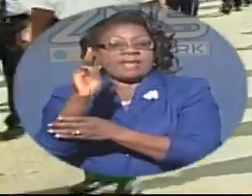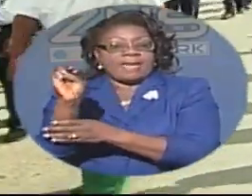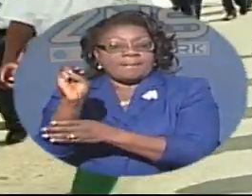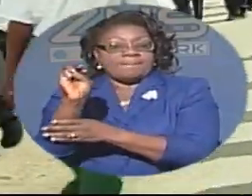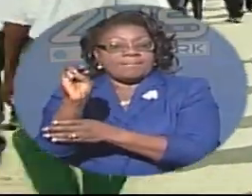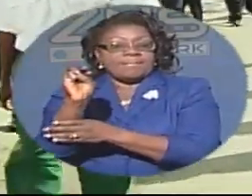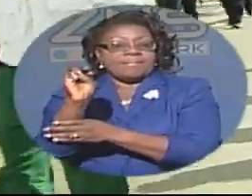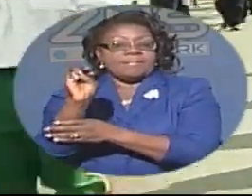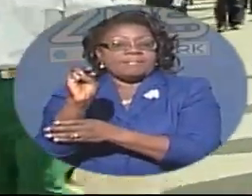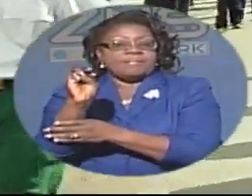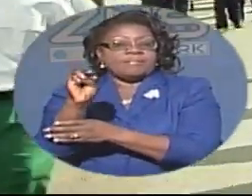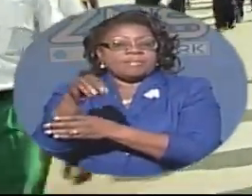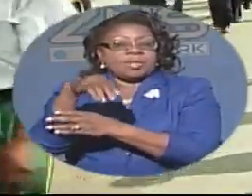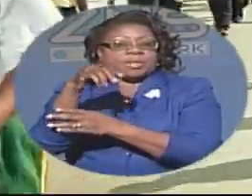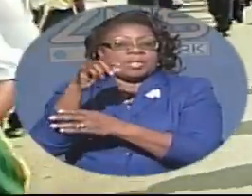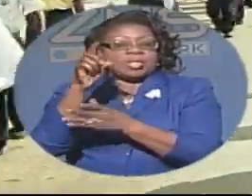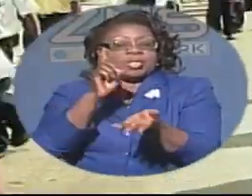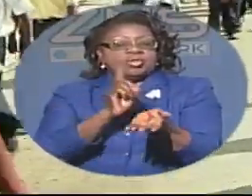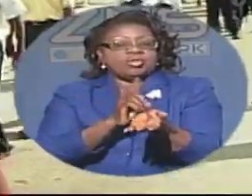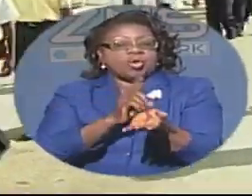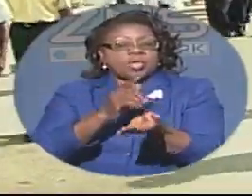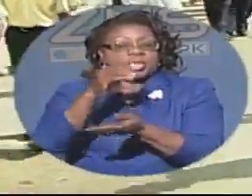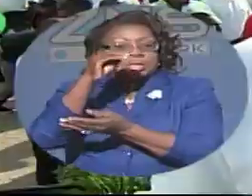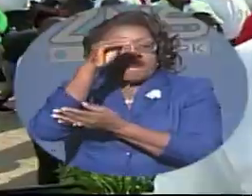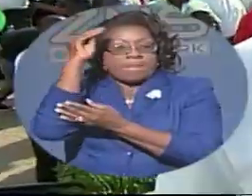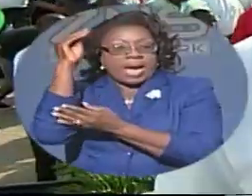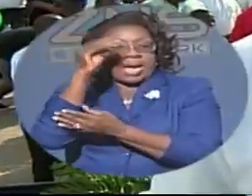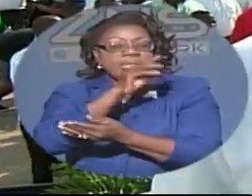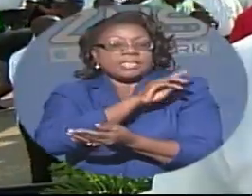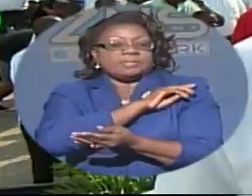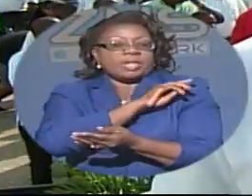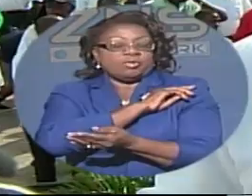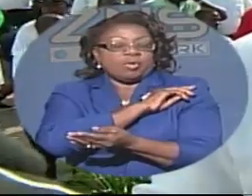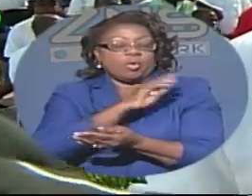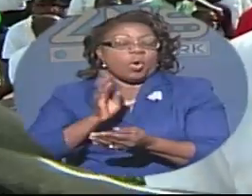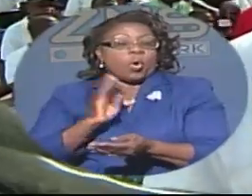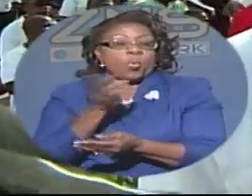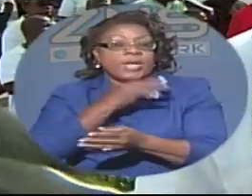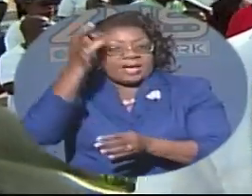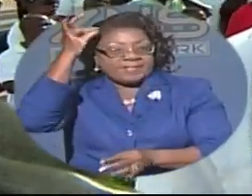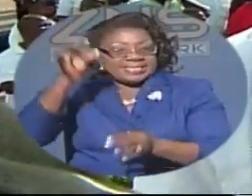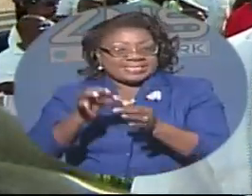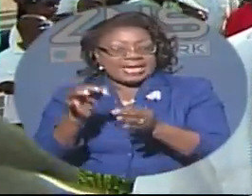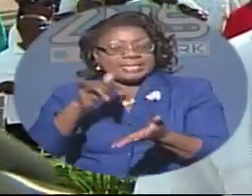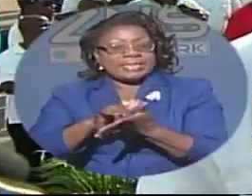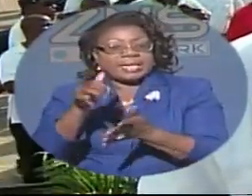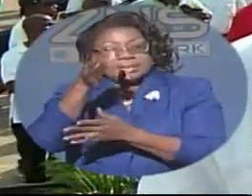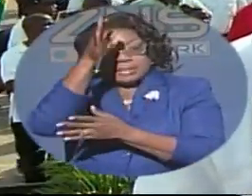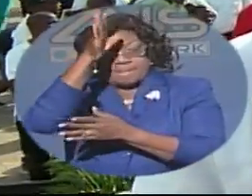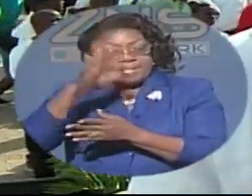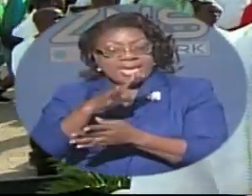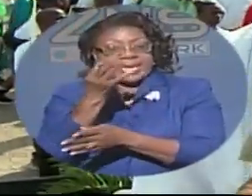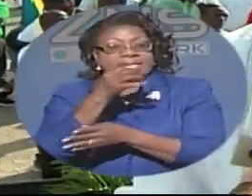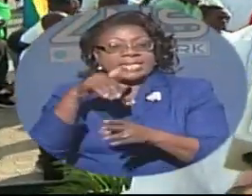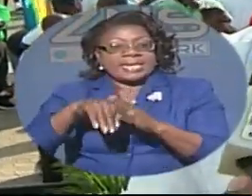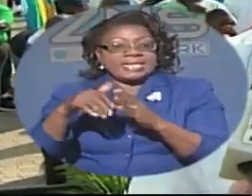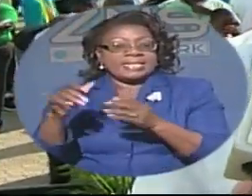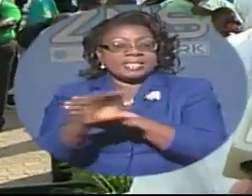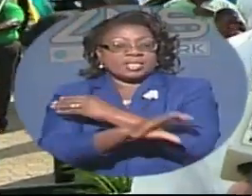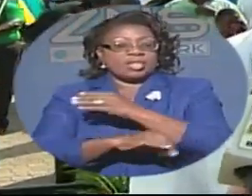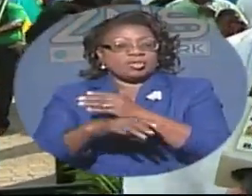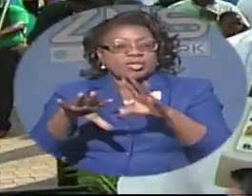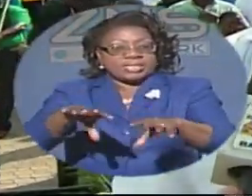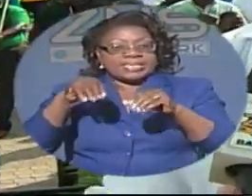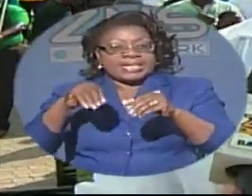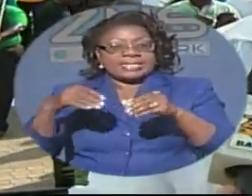monroe you know we're about to turn 40 as a country and we have decided that the men of this country are going to take their community back